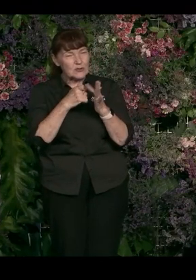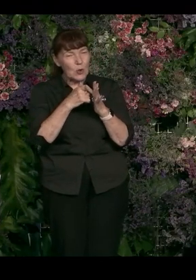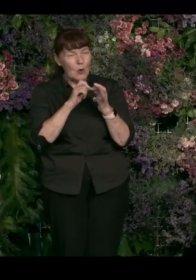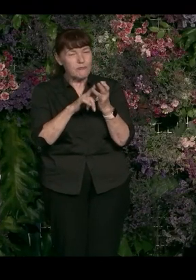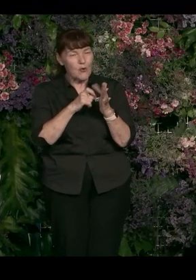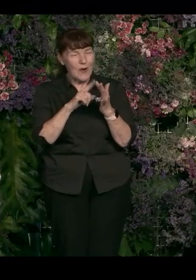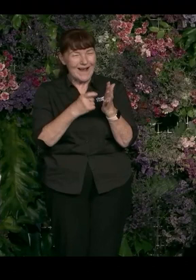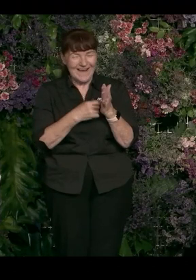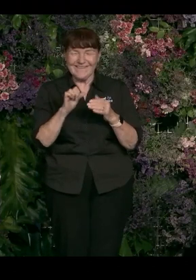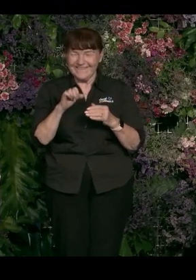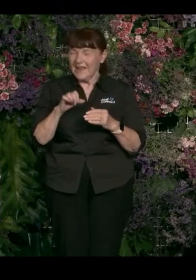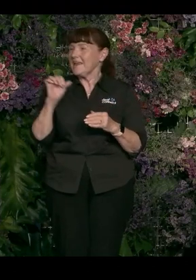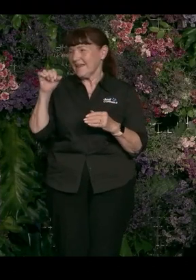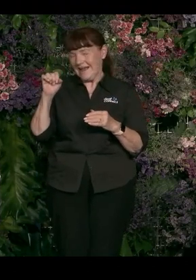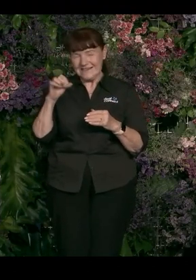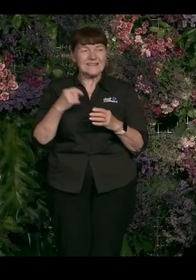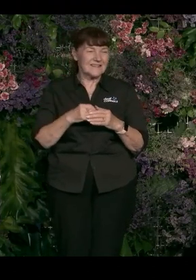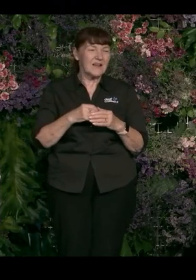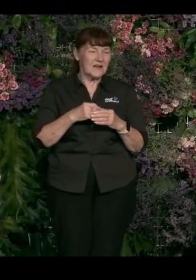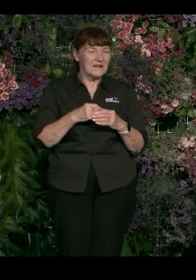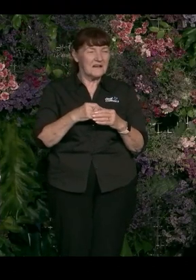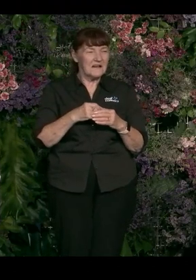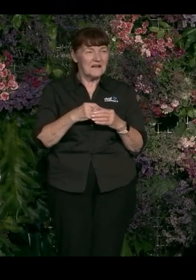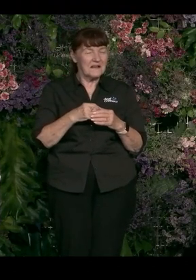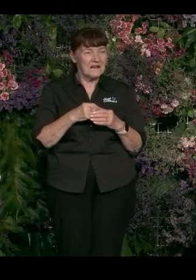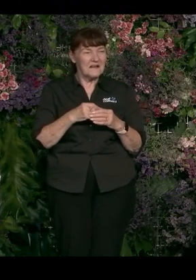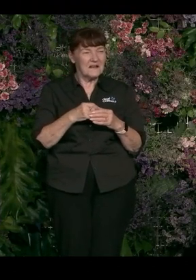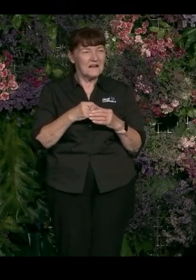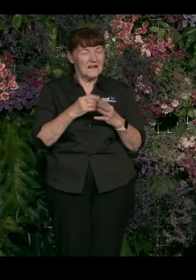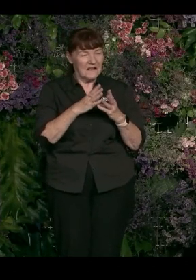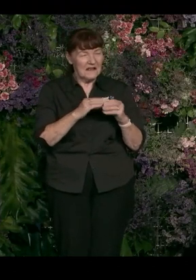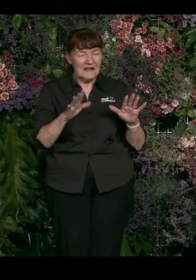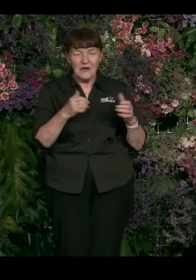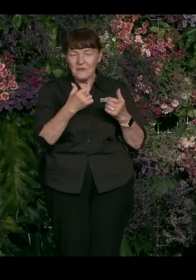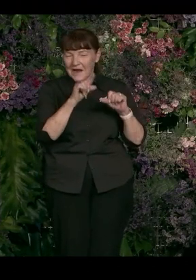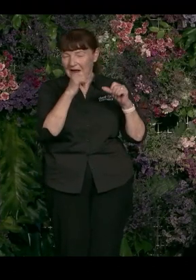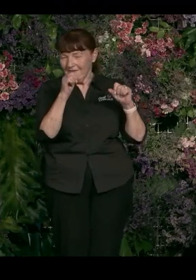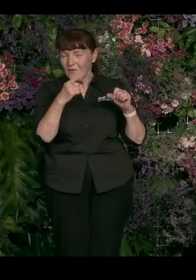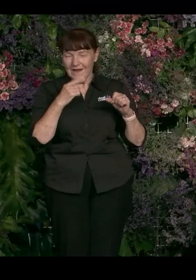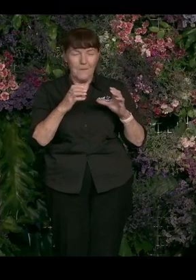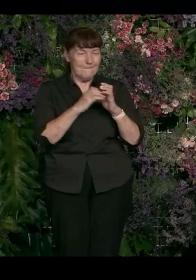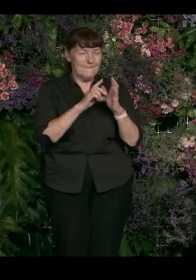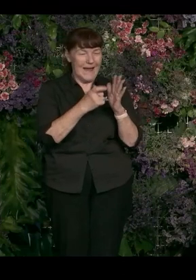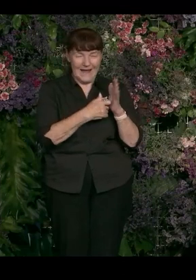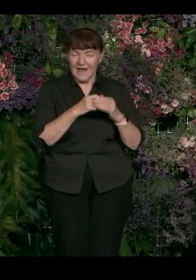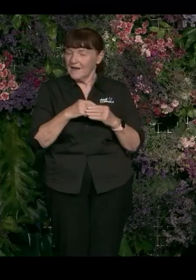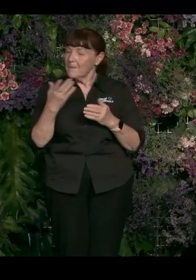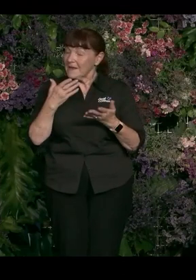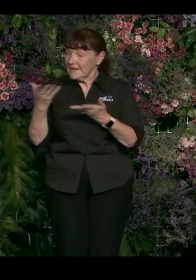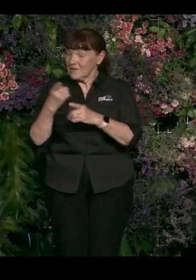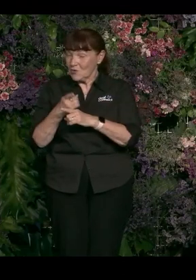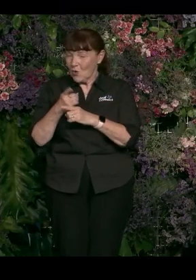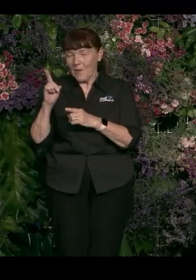So for those who don't know, Todd, do you want to just quickly have a short talk about what it is you do